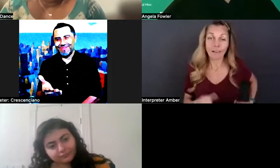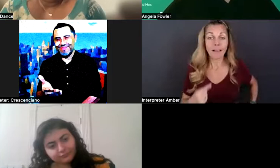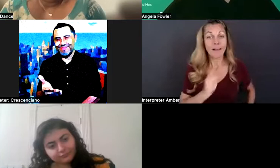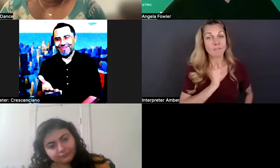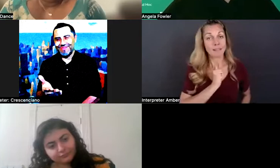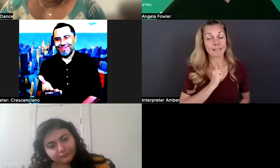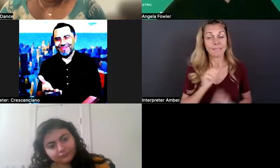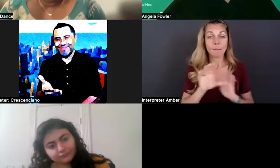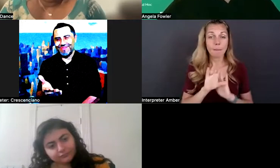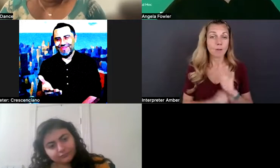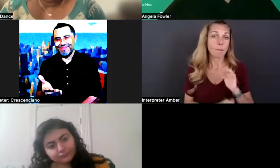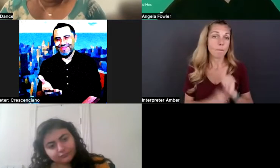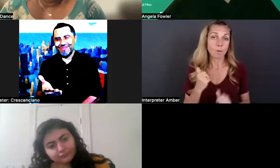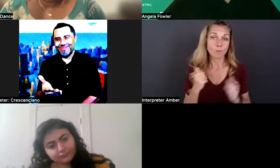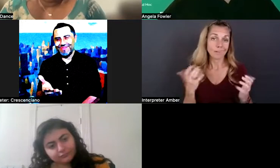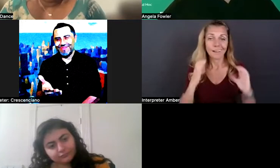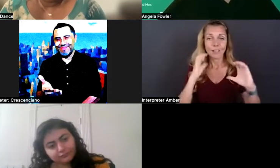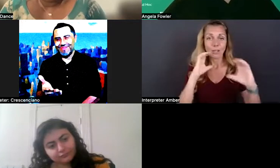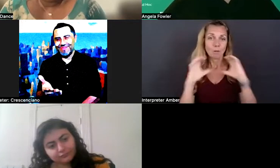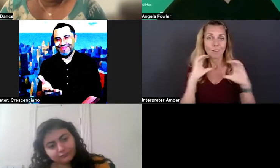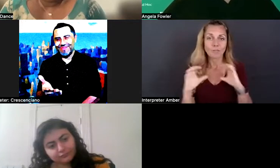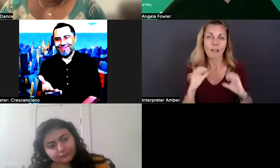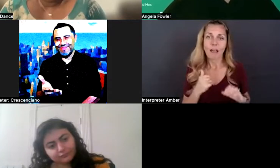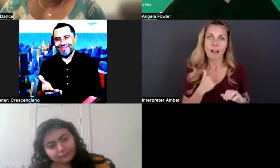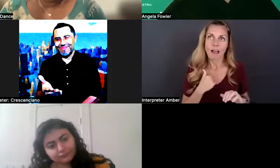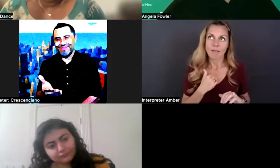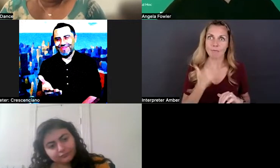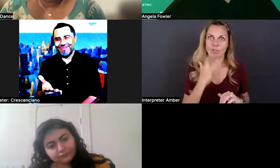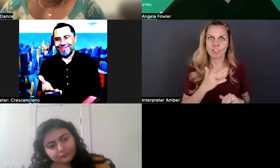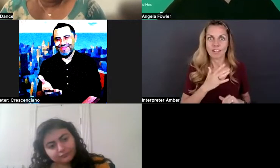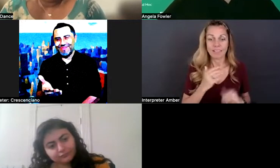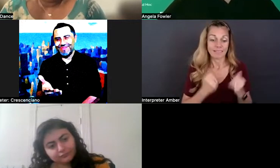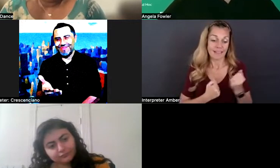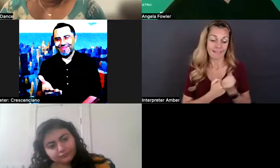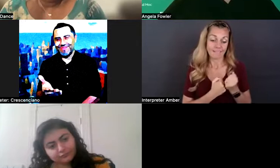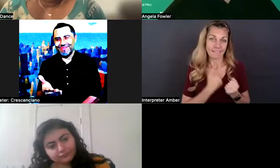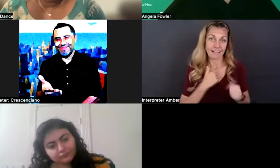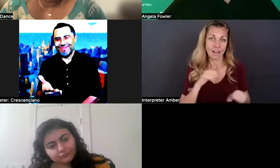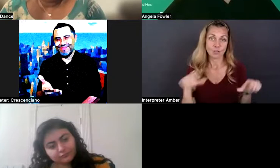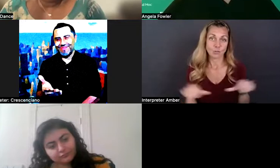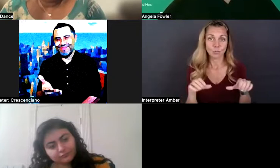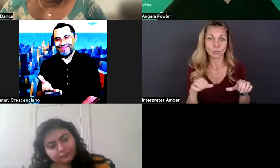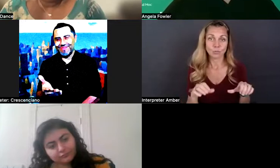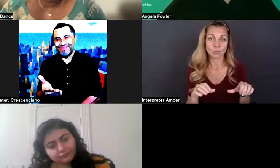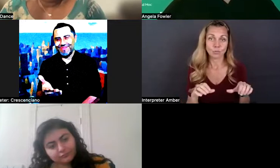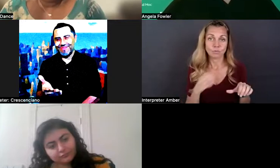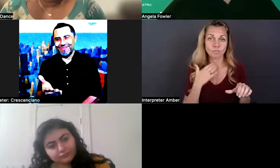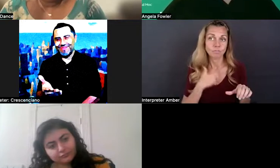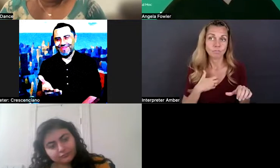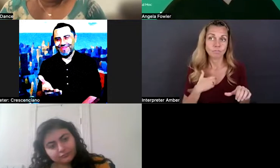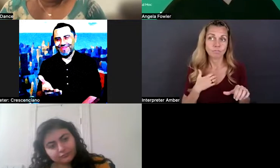primarily in communication. So I'm fortunate that the advocacy that I do independent of my, of my,